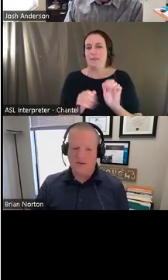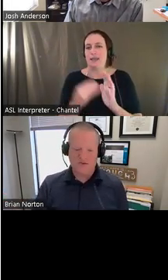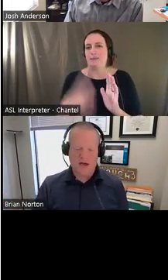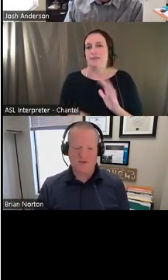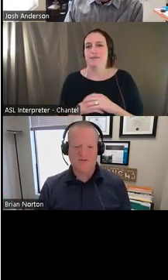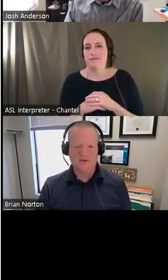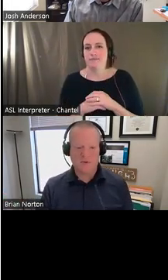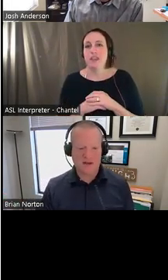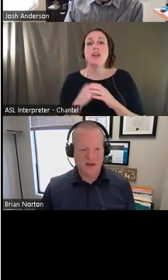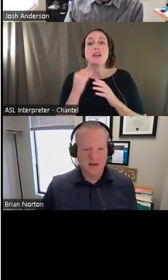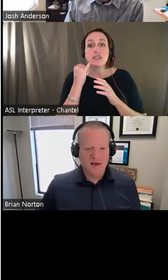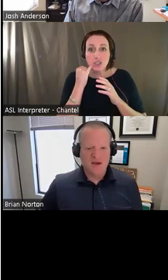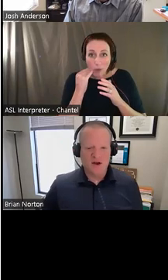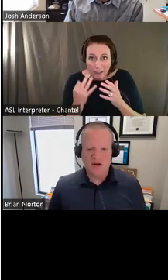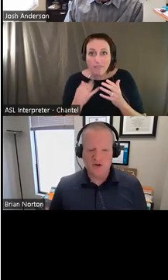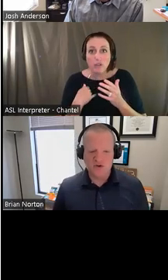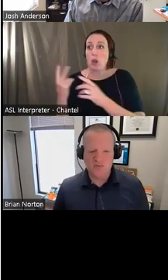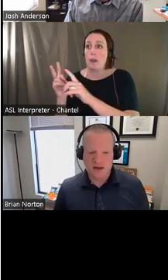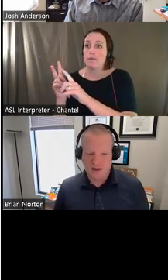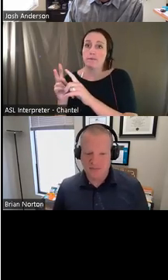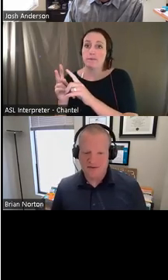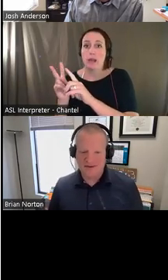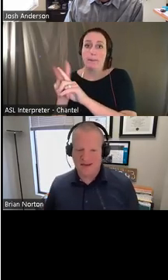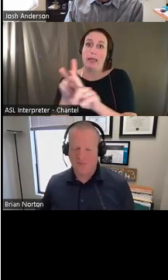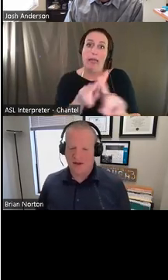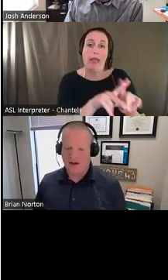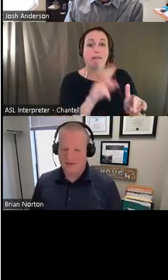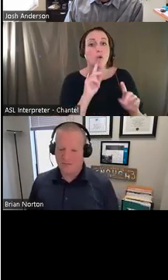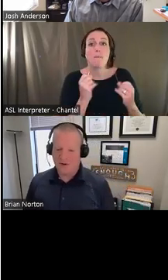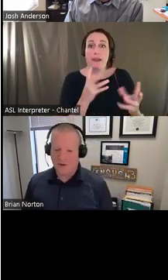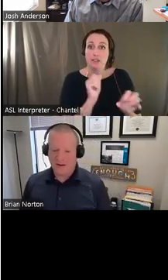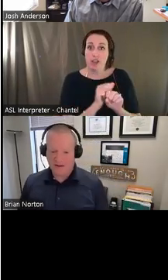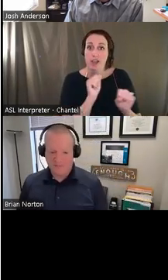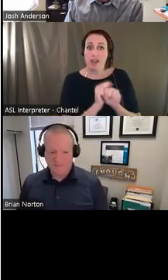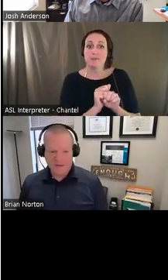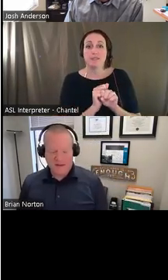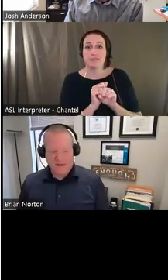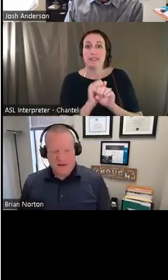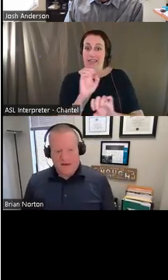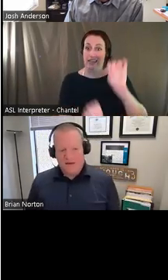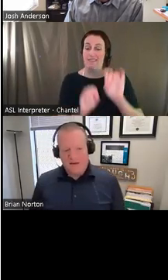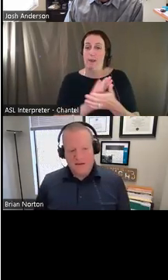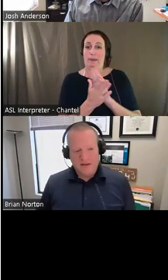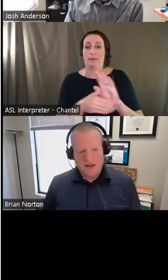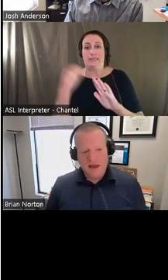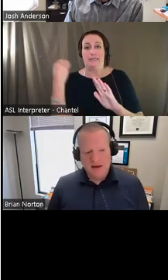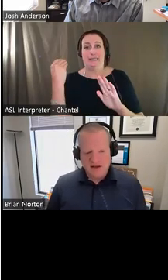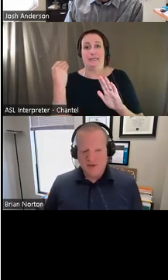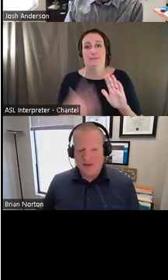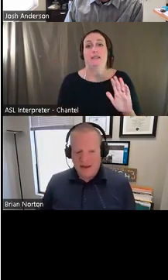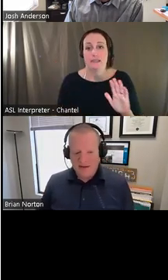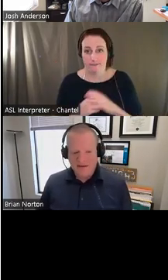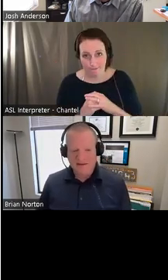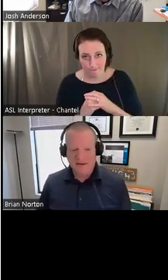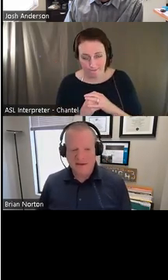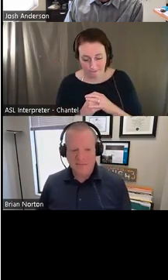and looking at those jobs individually, you don't want to do too many of them because it's going to get pretty costly pretty quickly. And then again, not